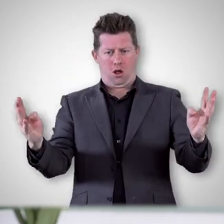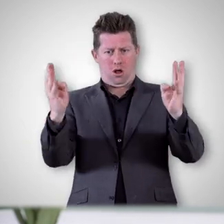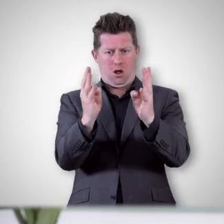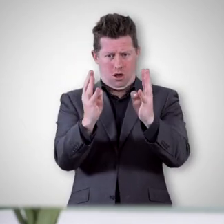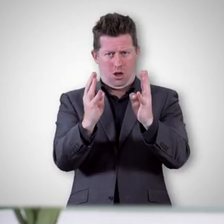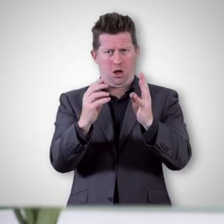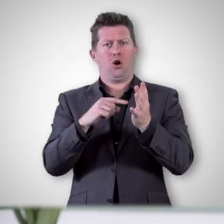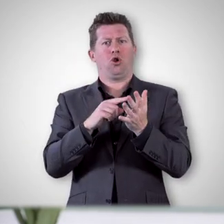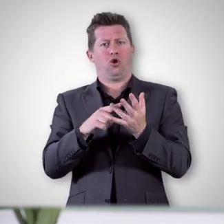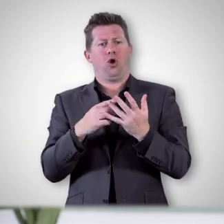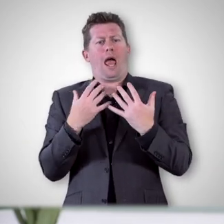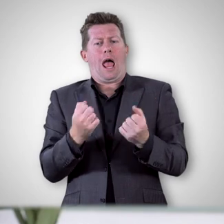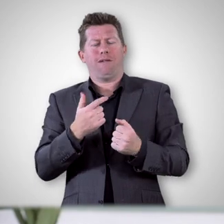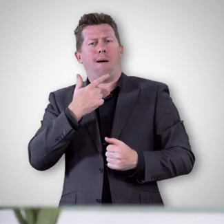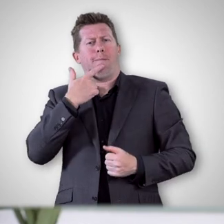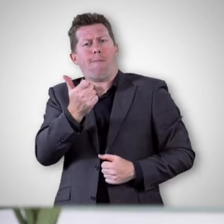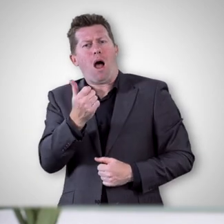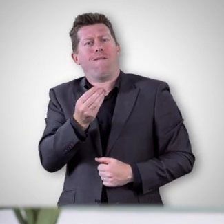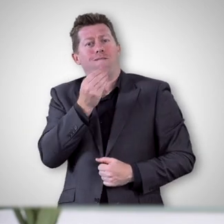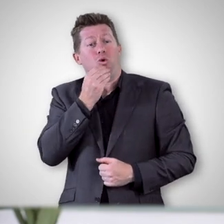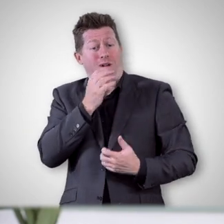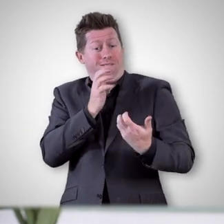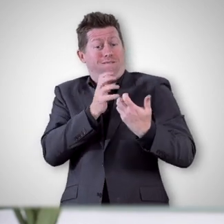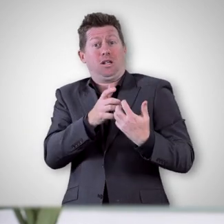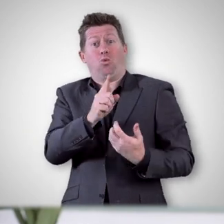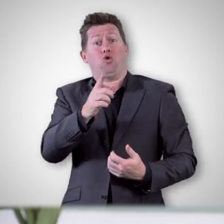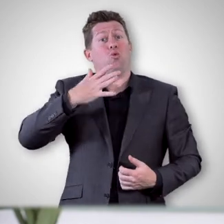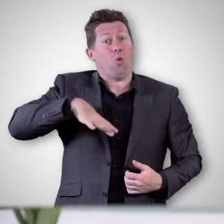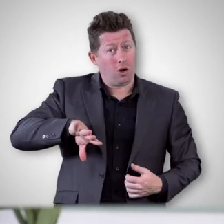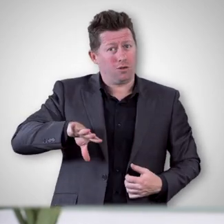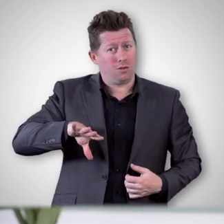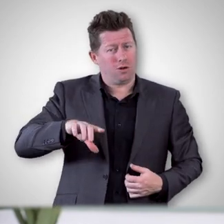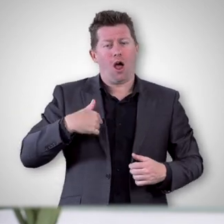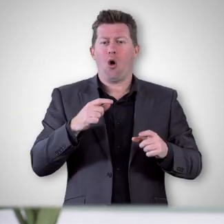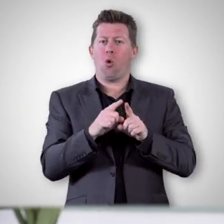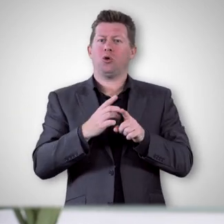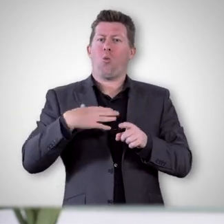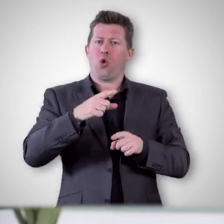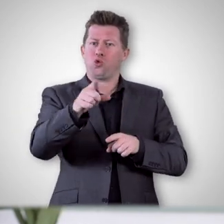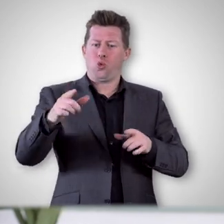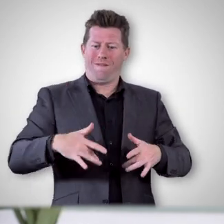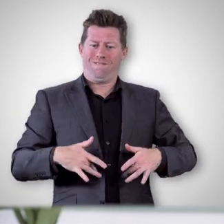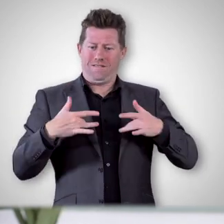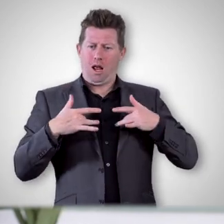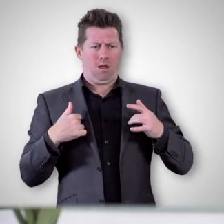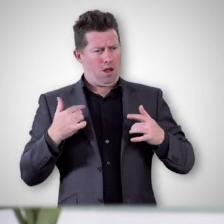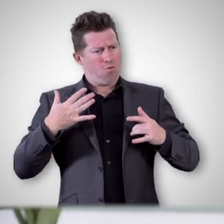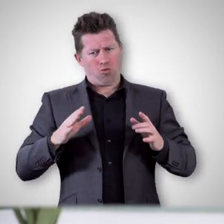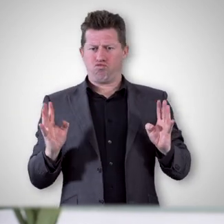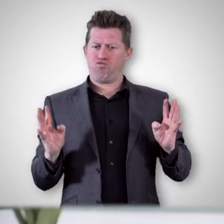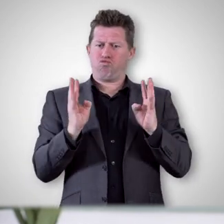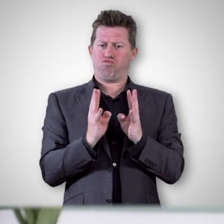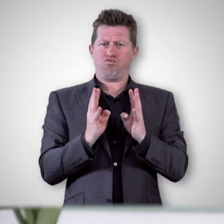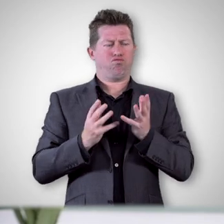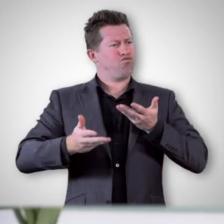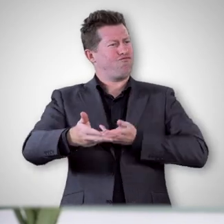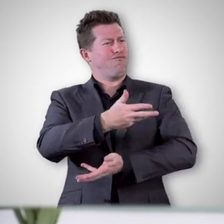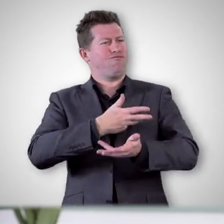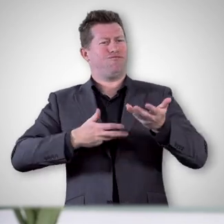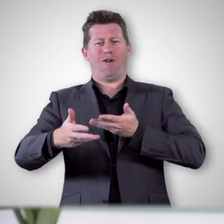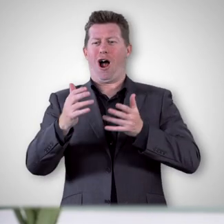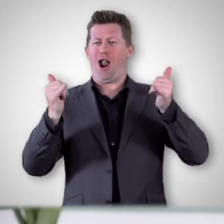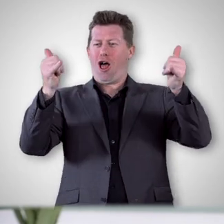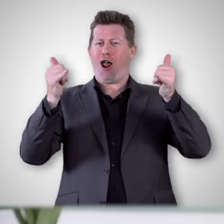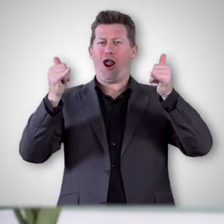you to have access to delicious food that meets your dietary needs. I also want you to feel like you belong at that party. That there is